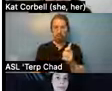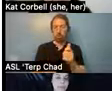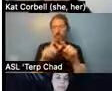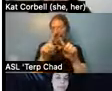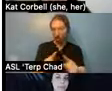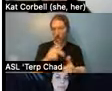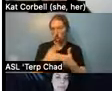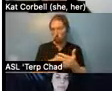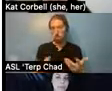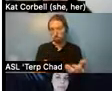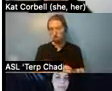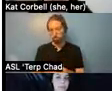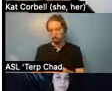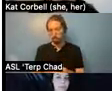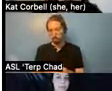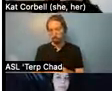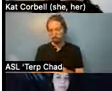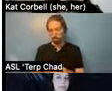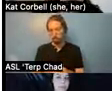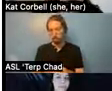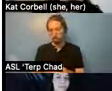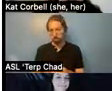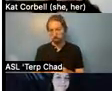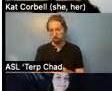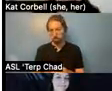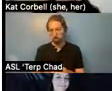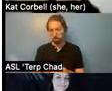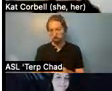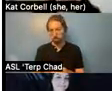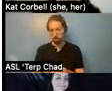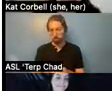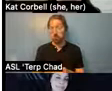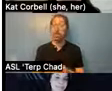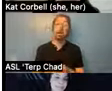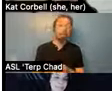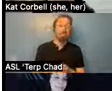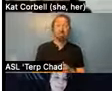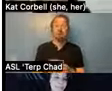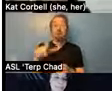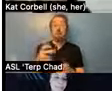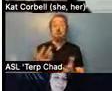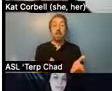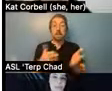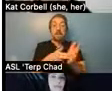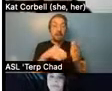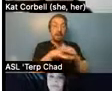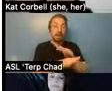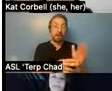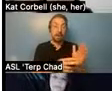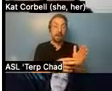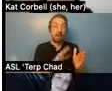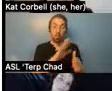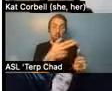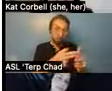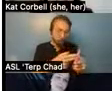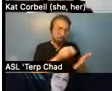Um, like you have to like, uh, sign in everywhere. You have to have your, like, it's almost like a permission slip to have